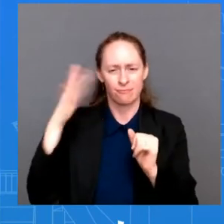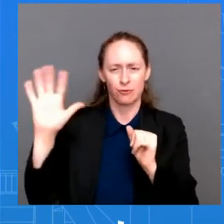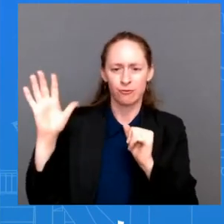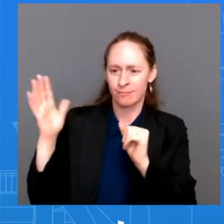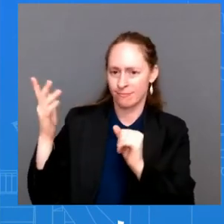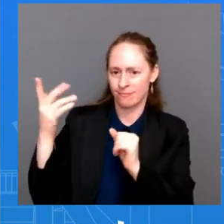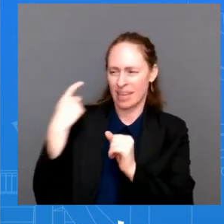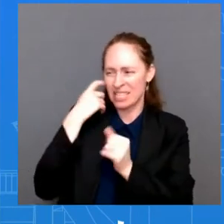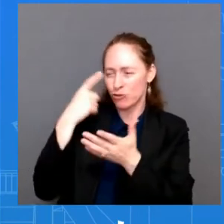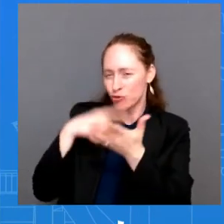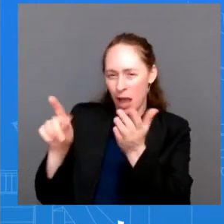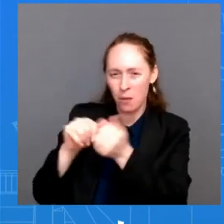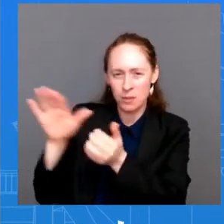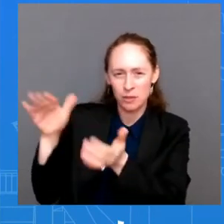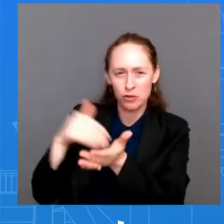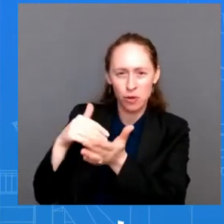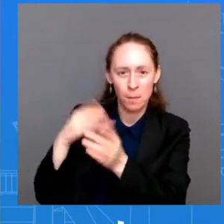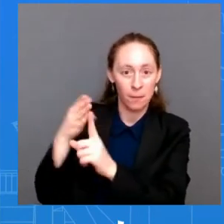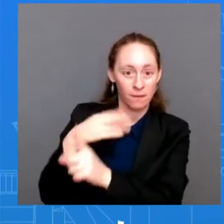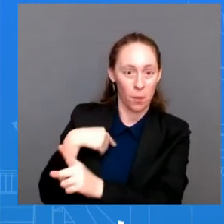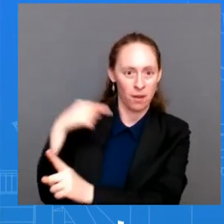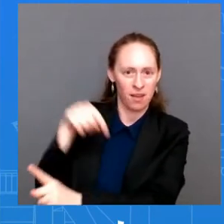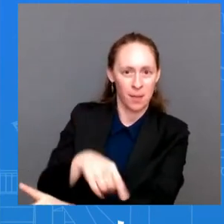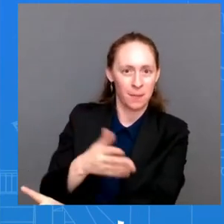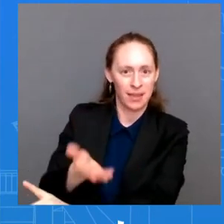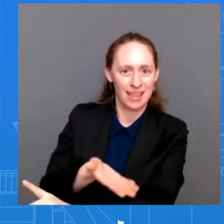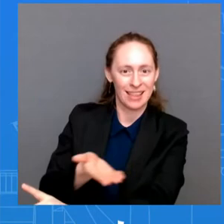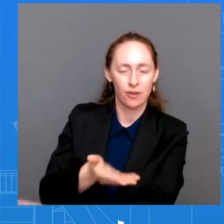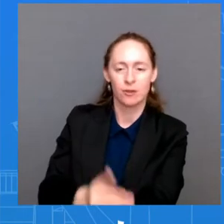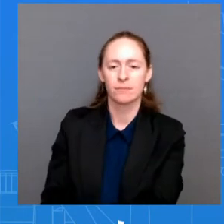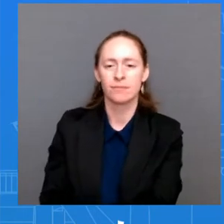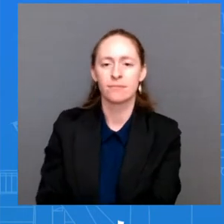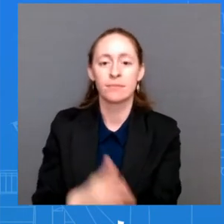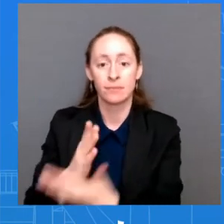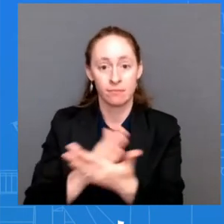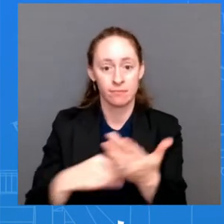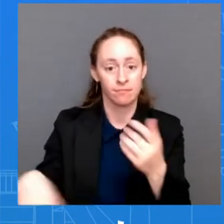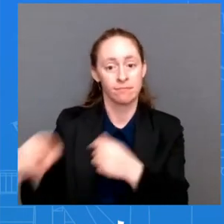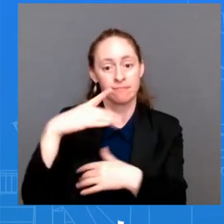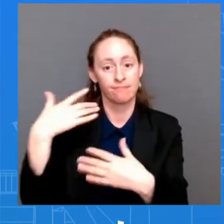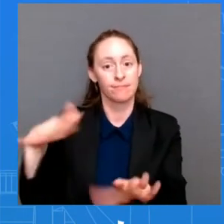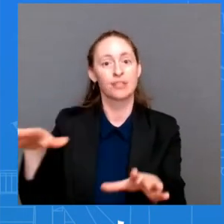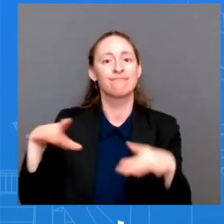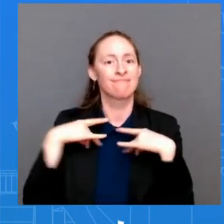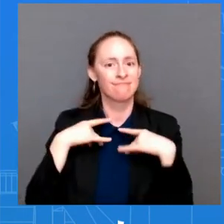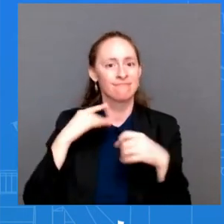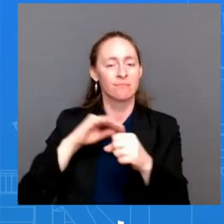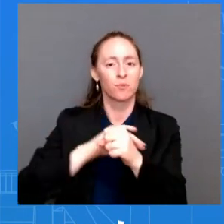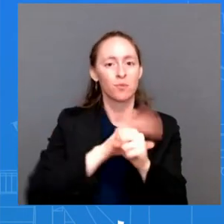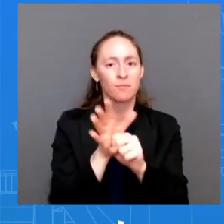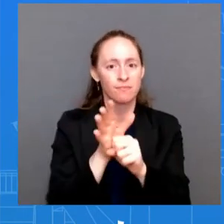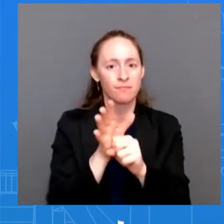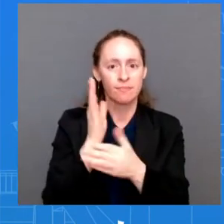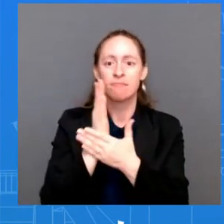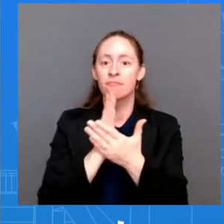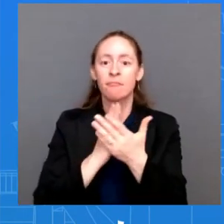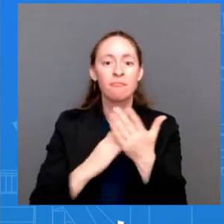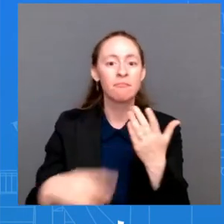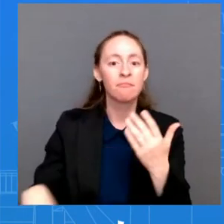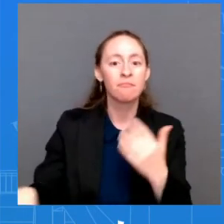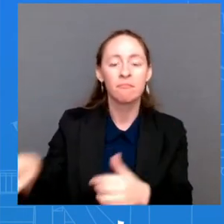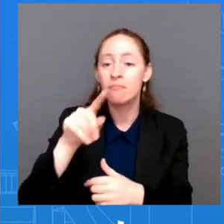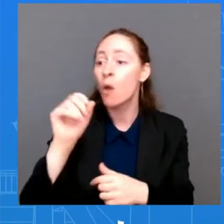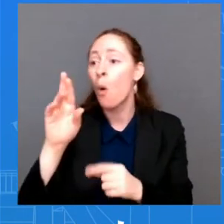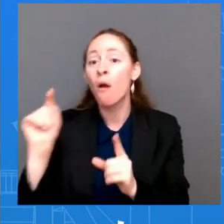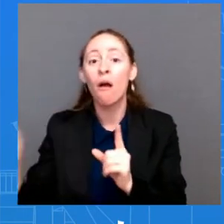As you know, some of you have had COVID. Some of you have loved ones and close close friends who have had COVID. Those symptoms that you have don't don't go